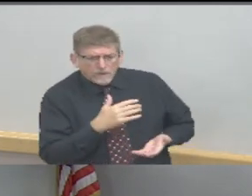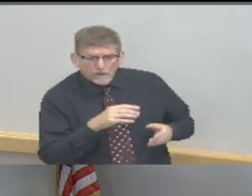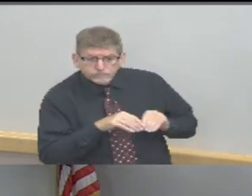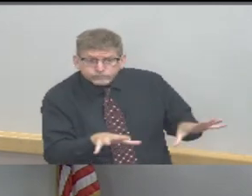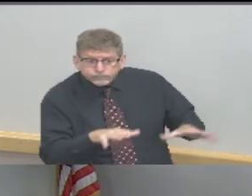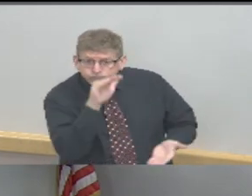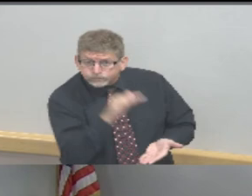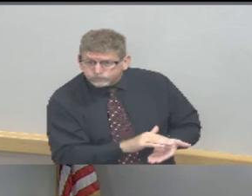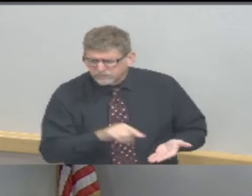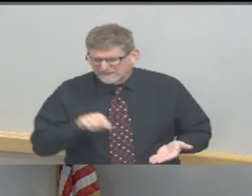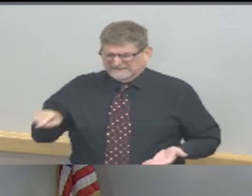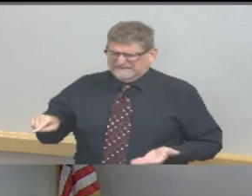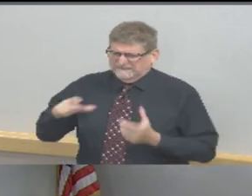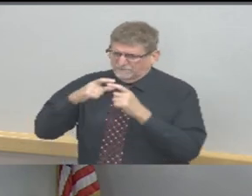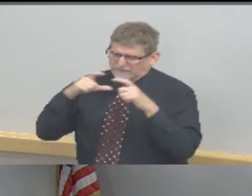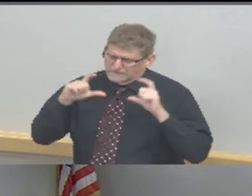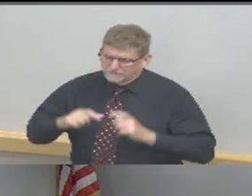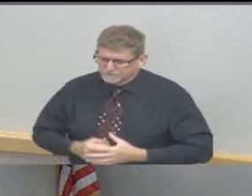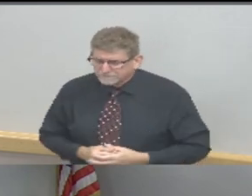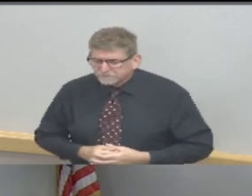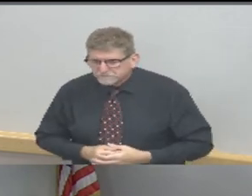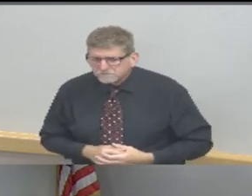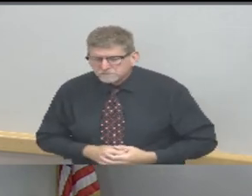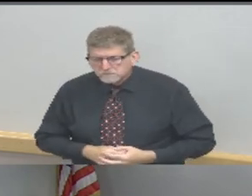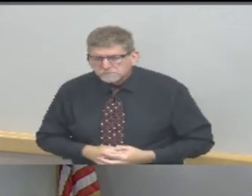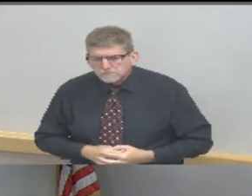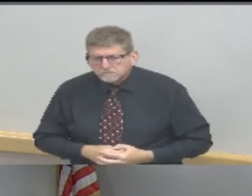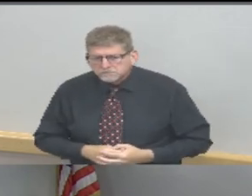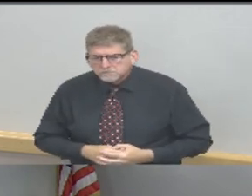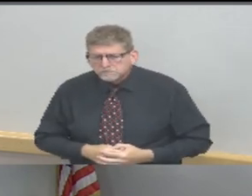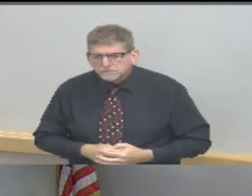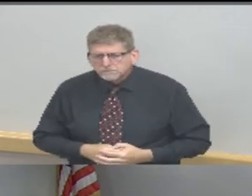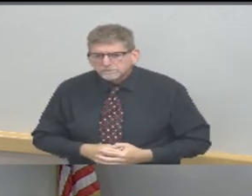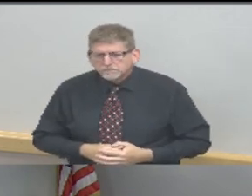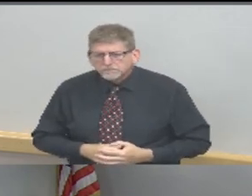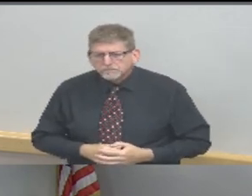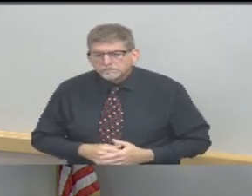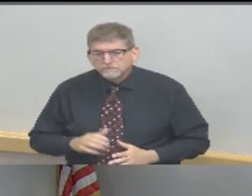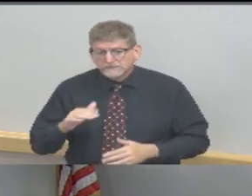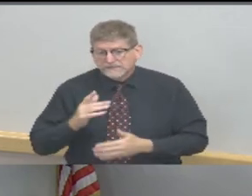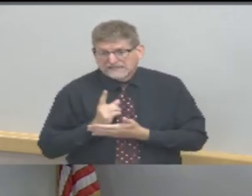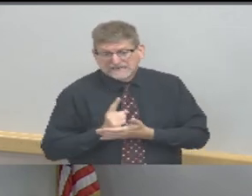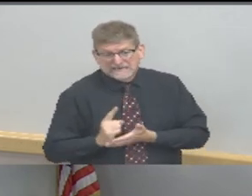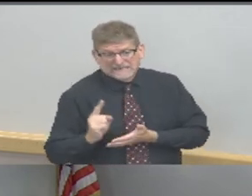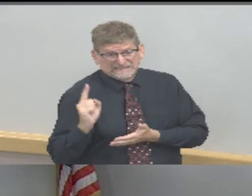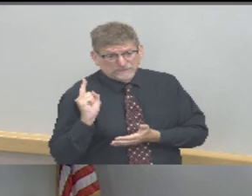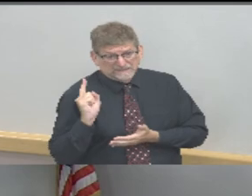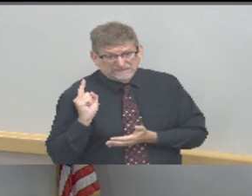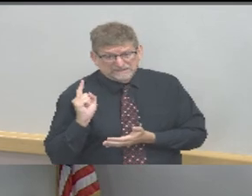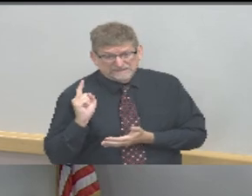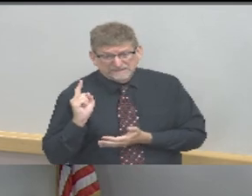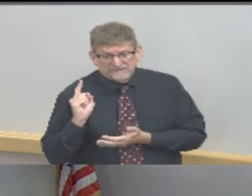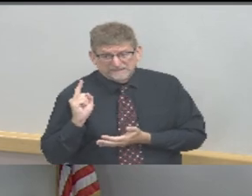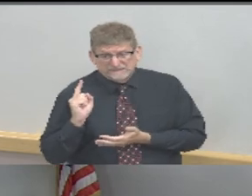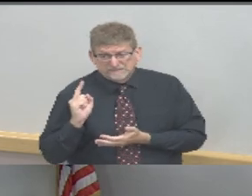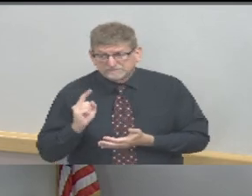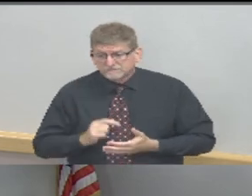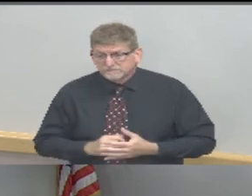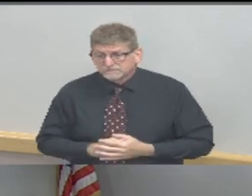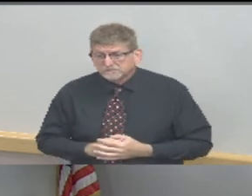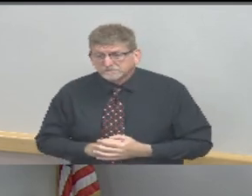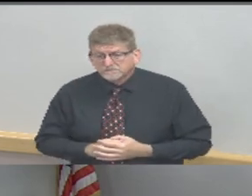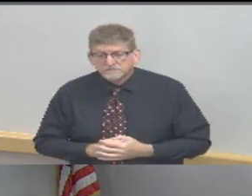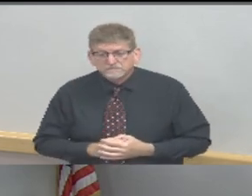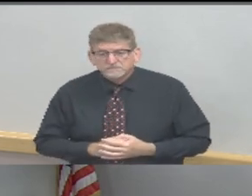importance of wearing masks was highlighted last week when the IU